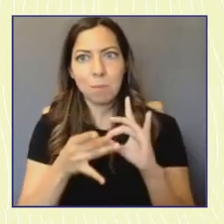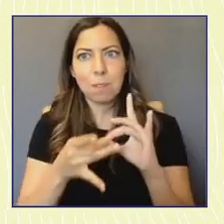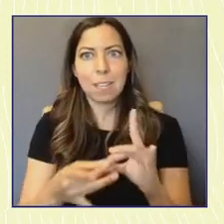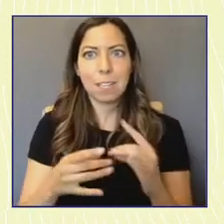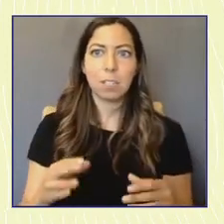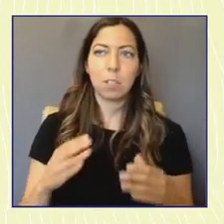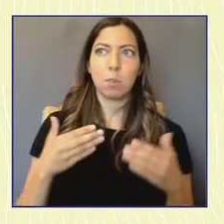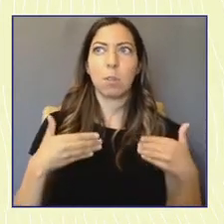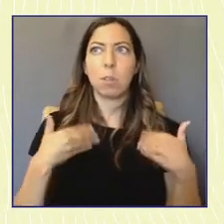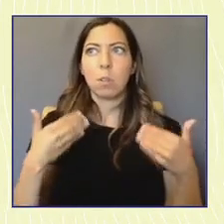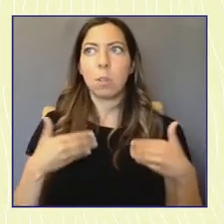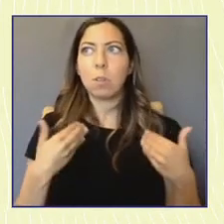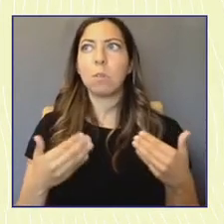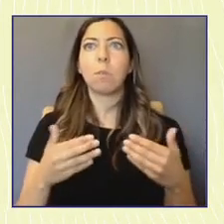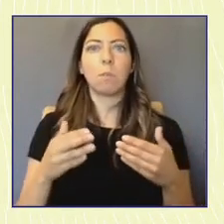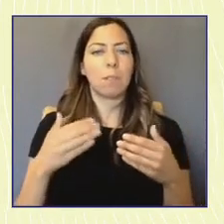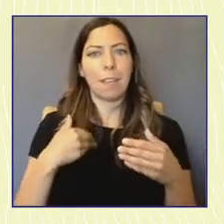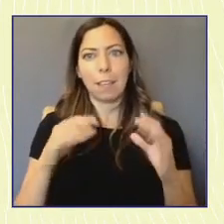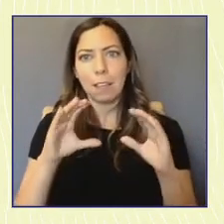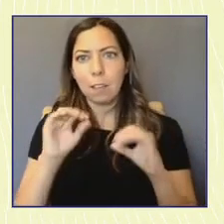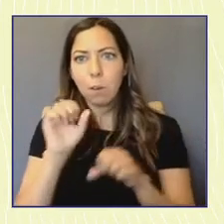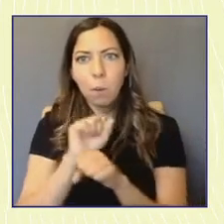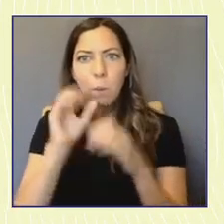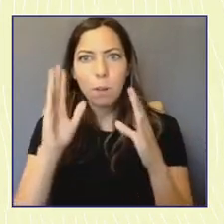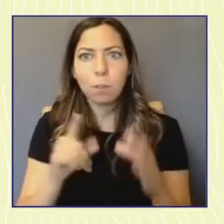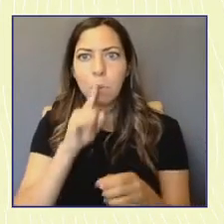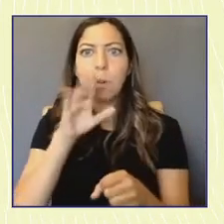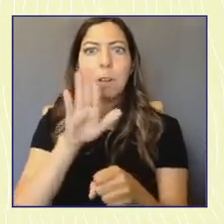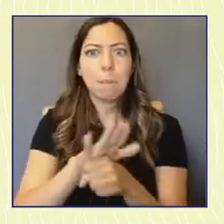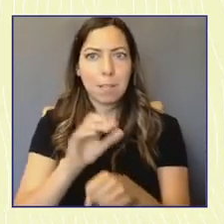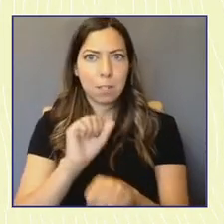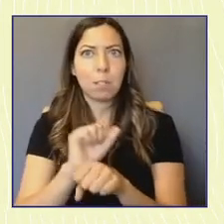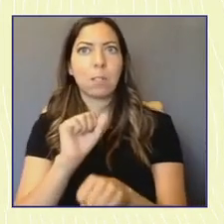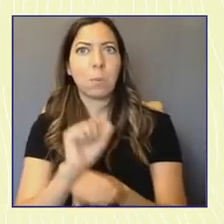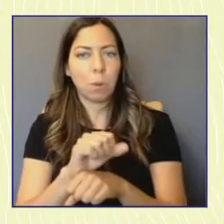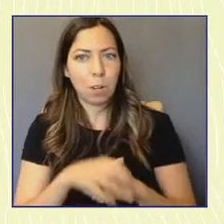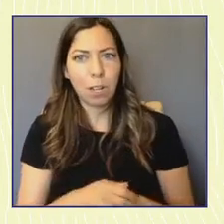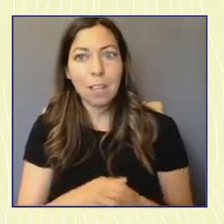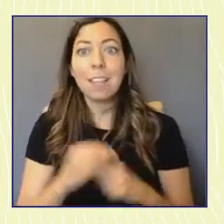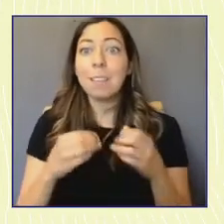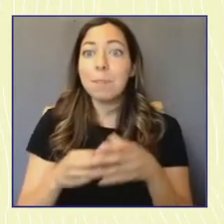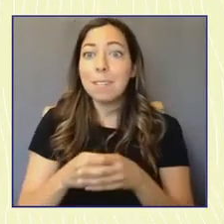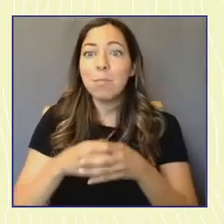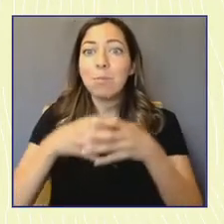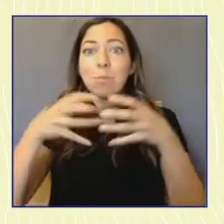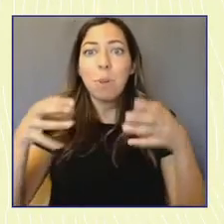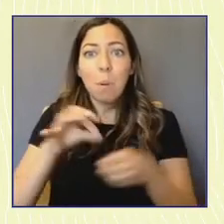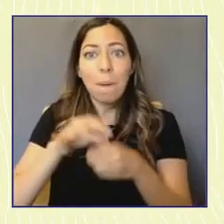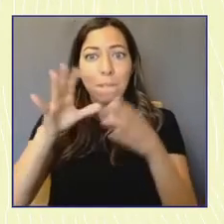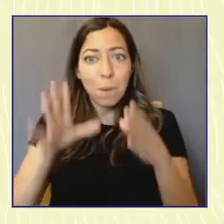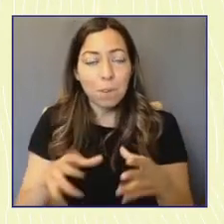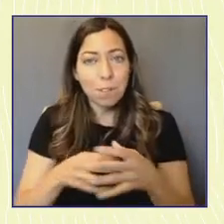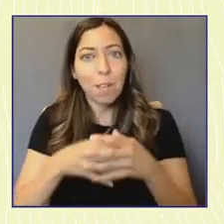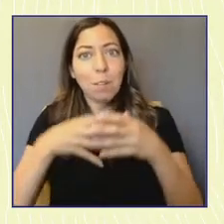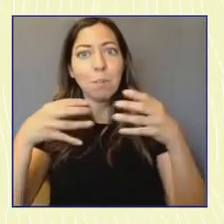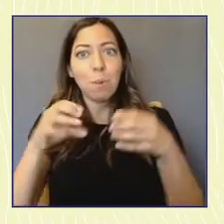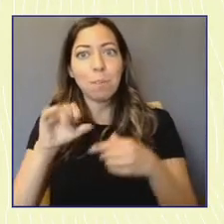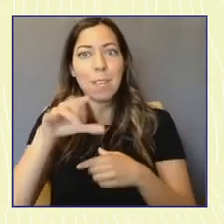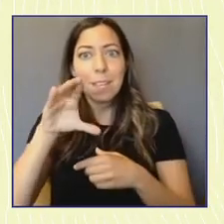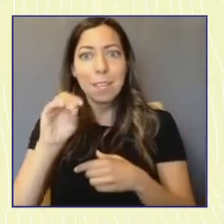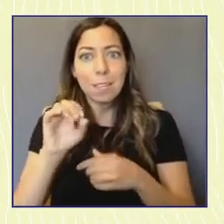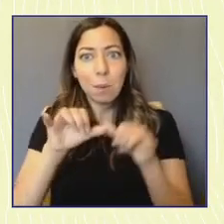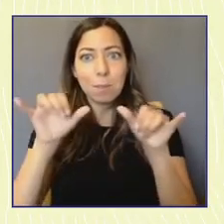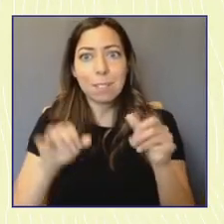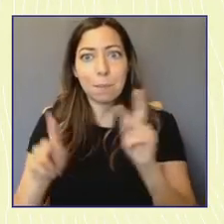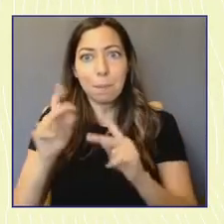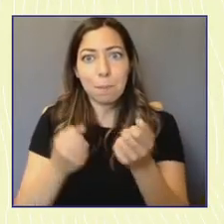and colleagues who are also committed to this work just as we need to grow voters we also need to grow the ecosystem of people who are supporting this work. Finally, thank